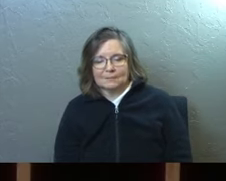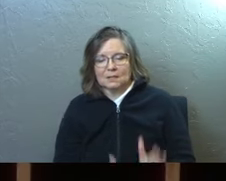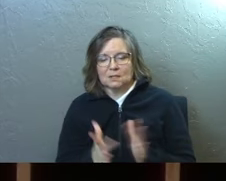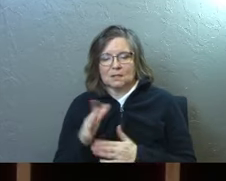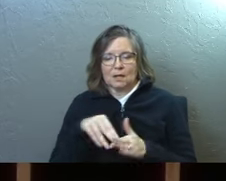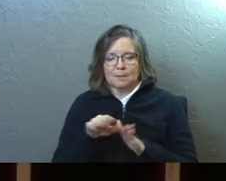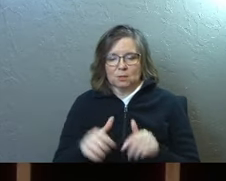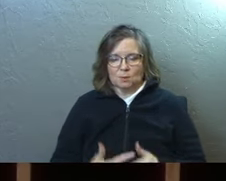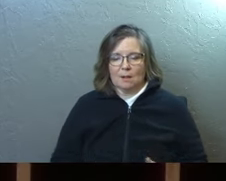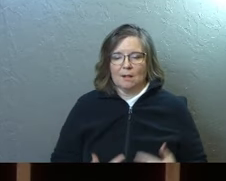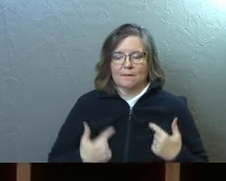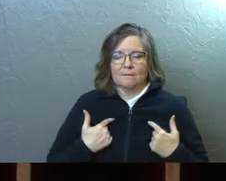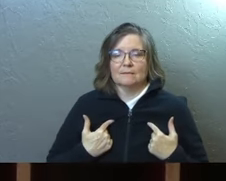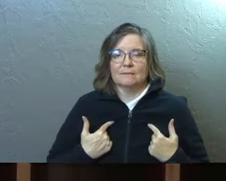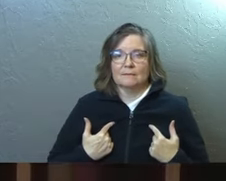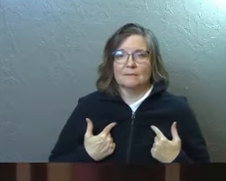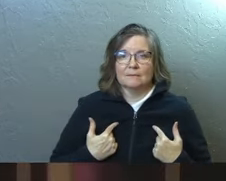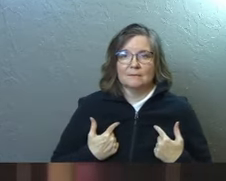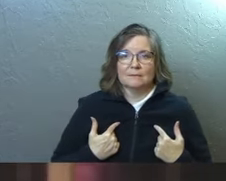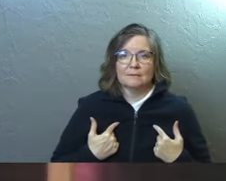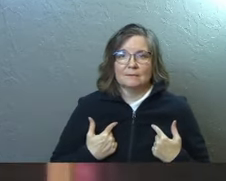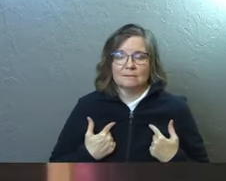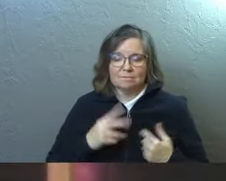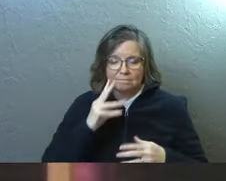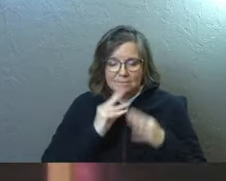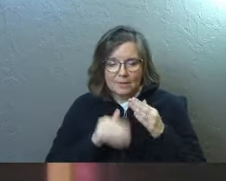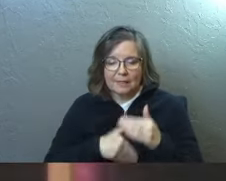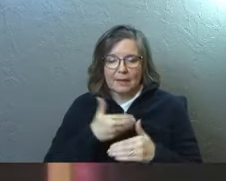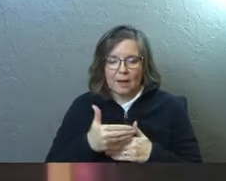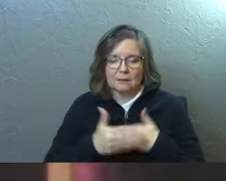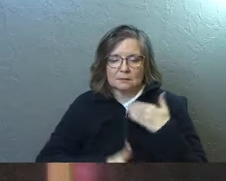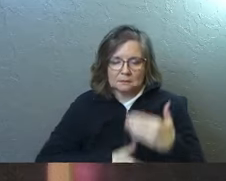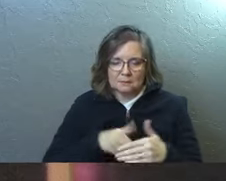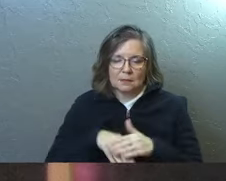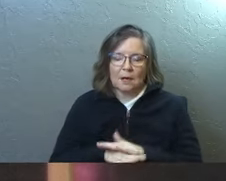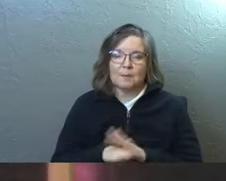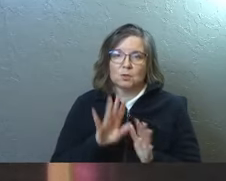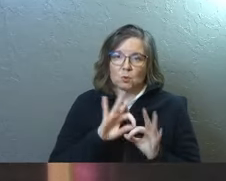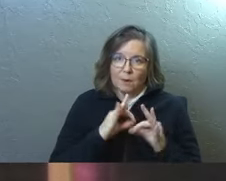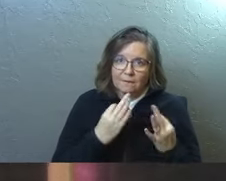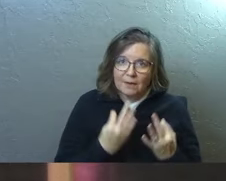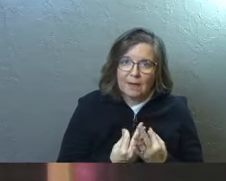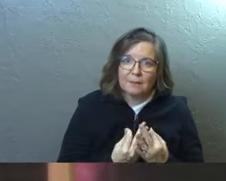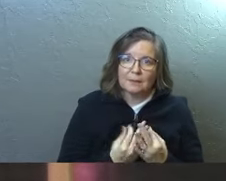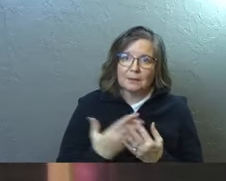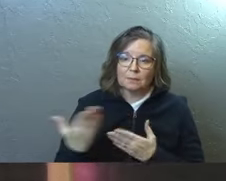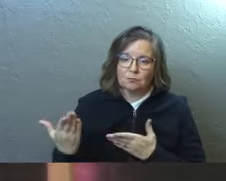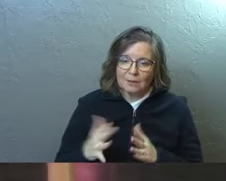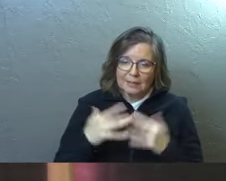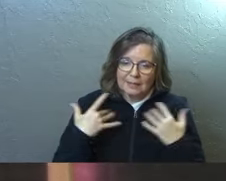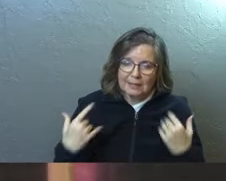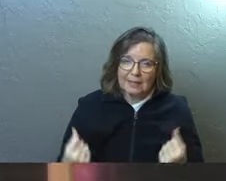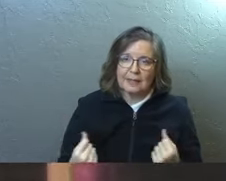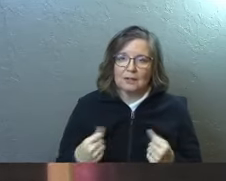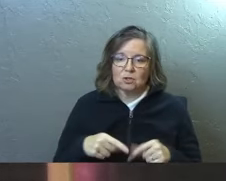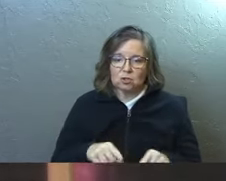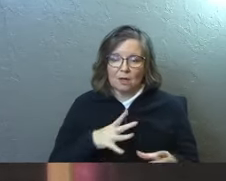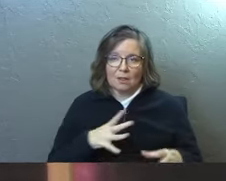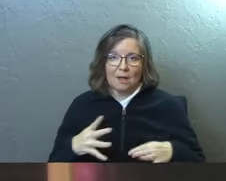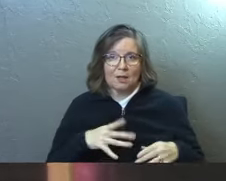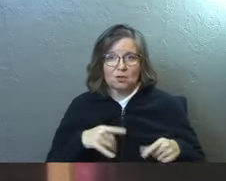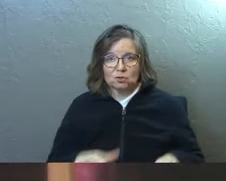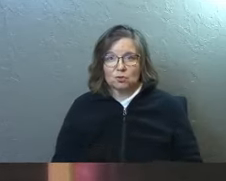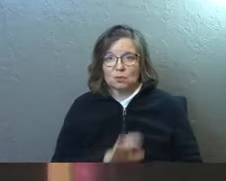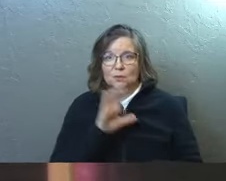God, come into our lives. Walk us through our next step. Come into our families. Bring healing, God. During the